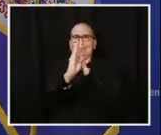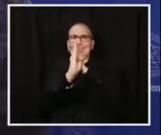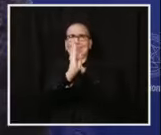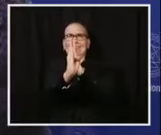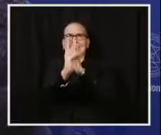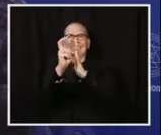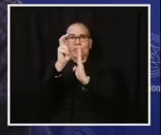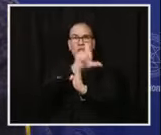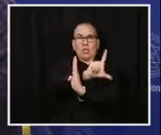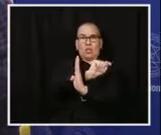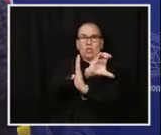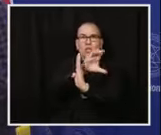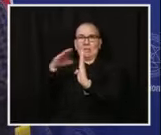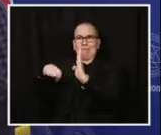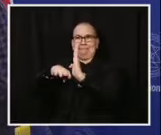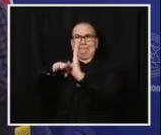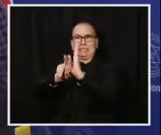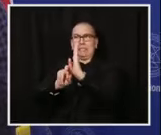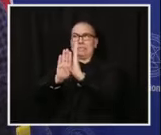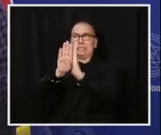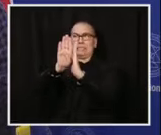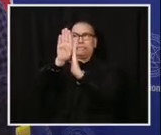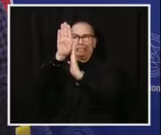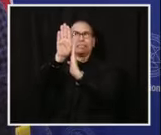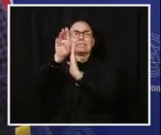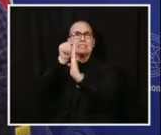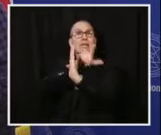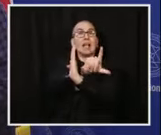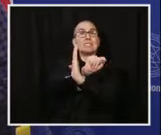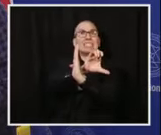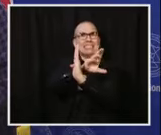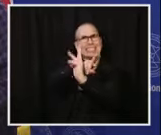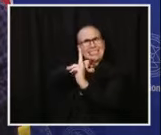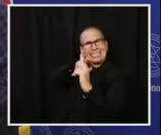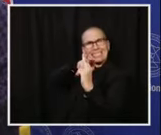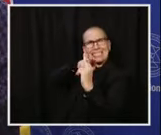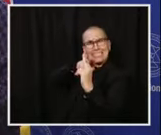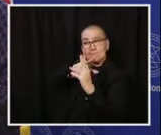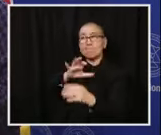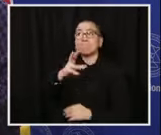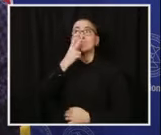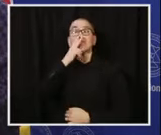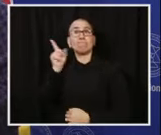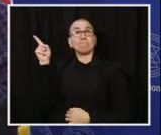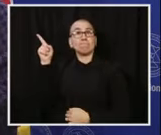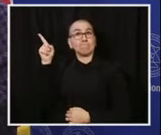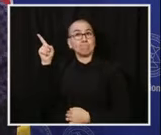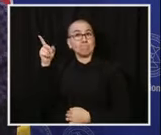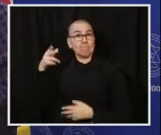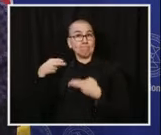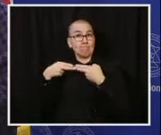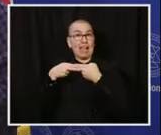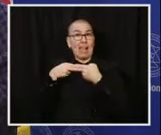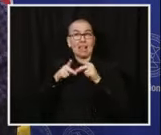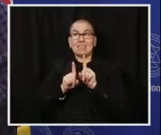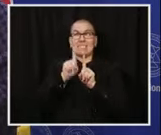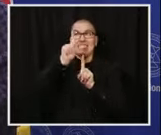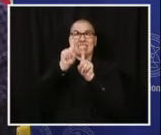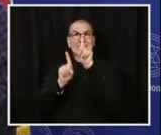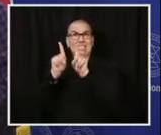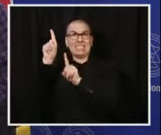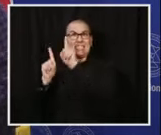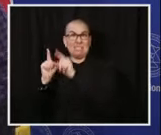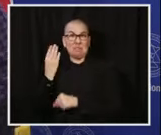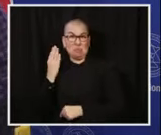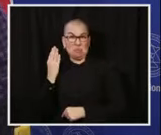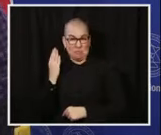And this is a picture of the trends in the deaths among long-term care residents, which, again, we strive to reduce to the